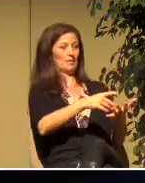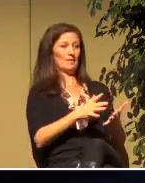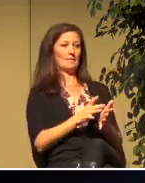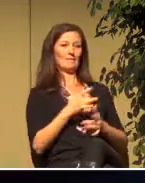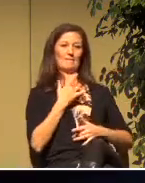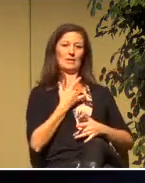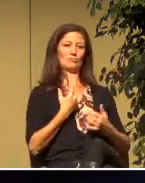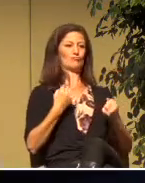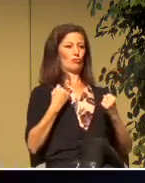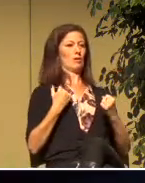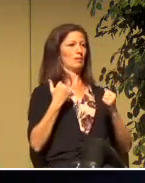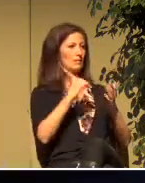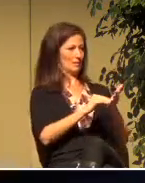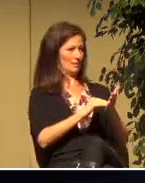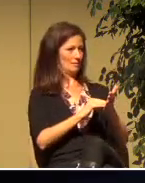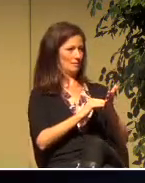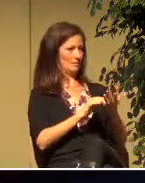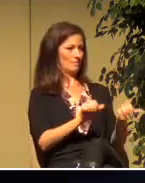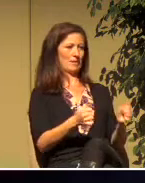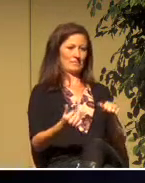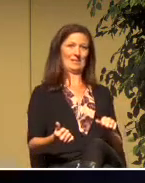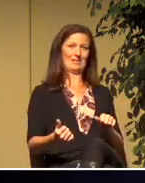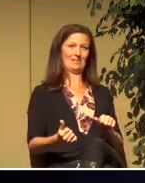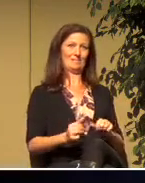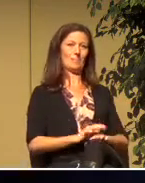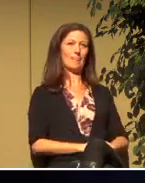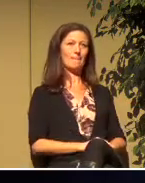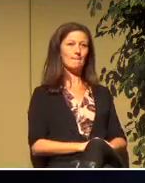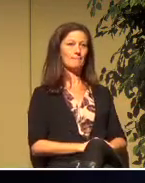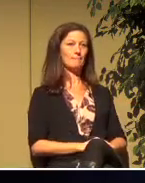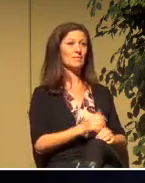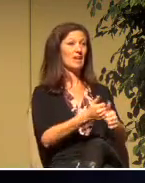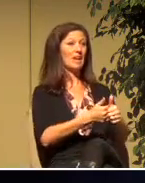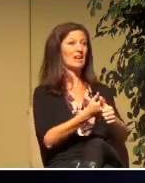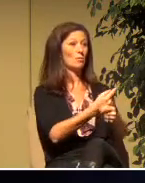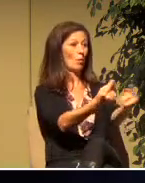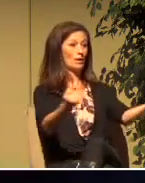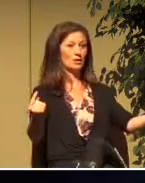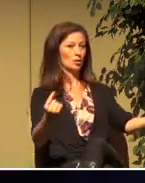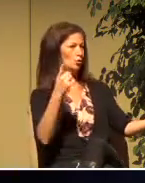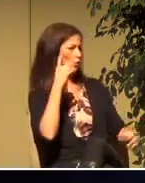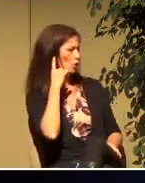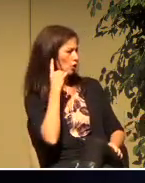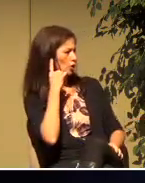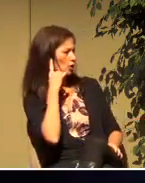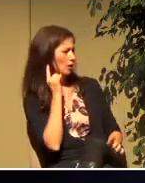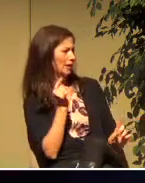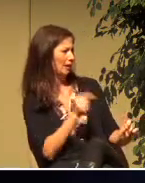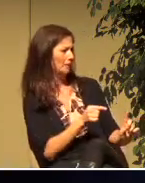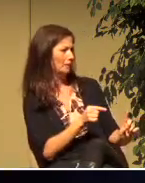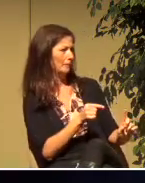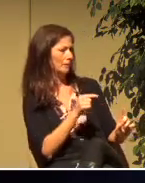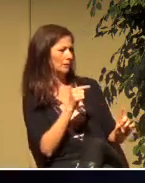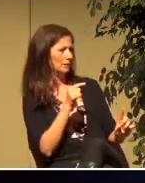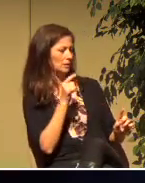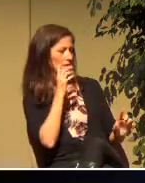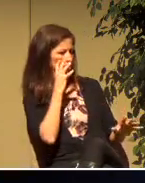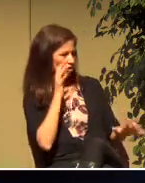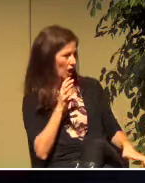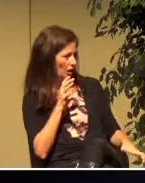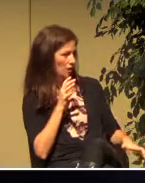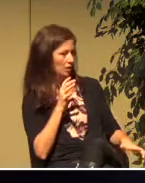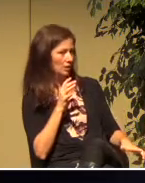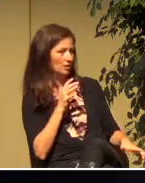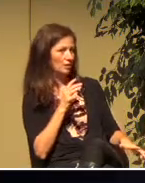Verse 21 all who heard him were astonished. He spoke with the